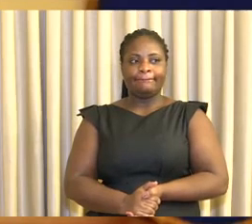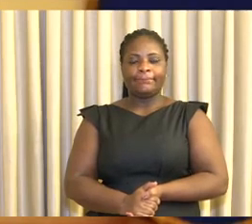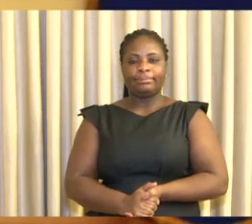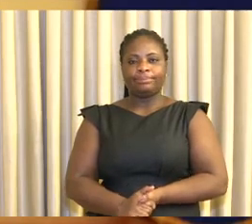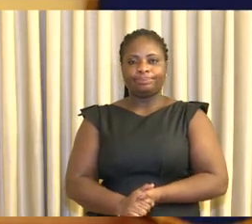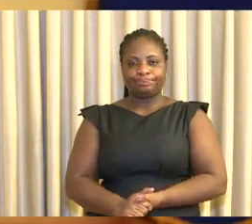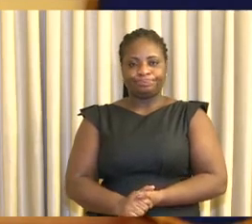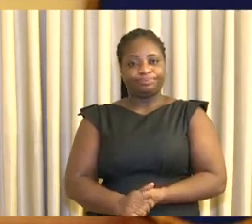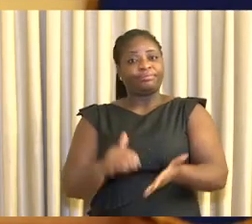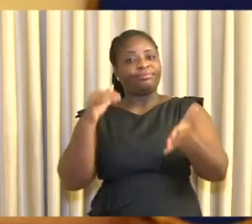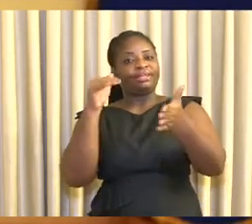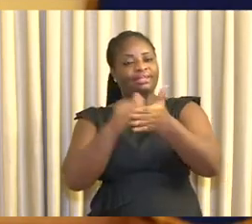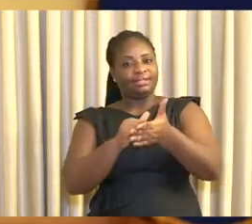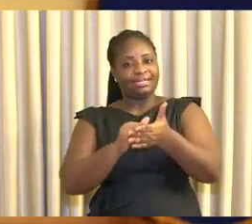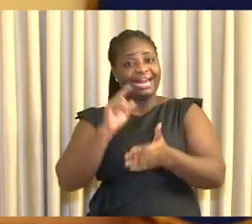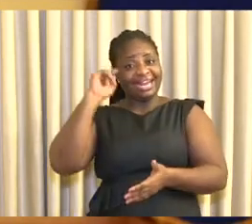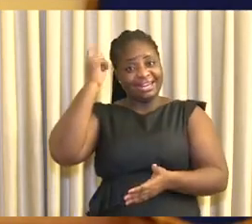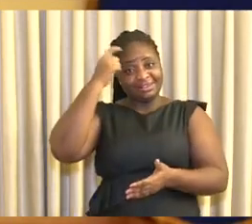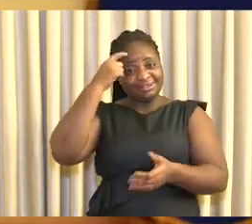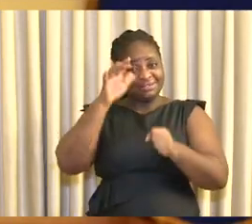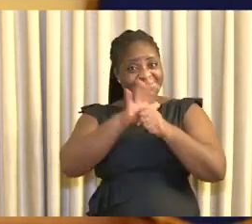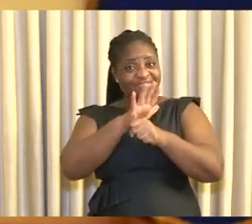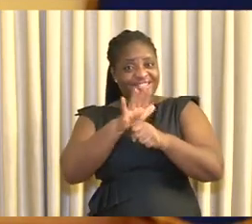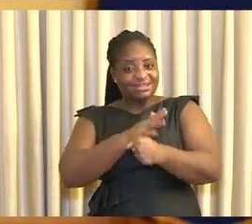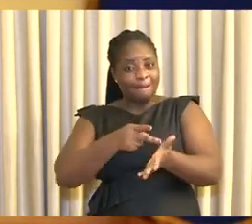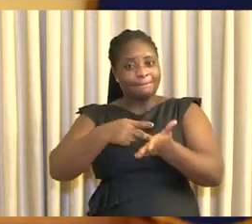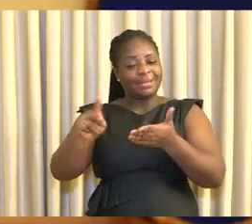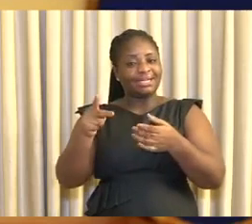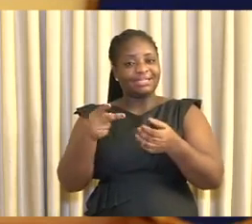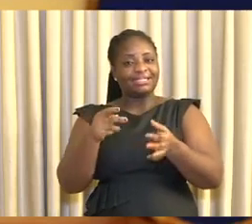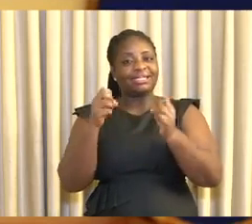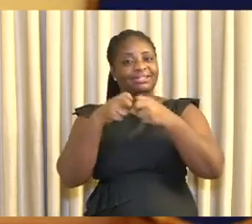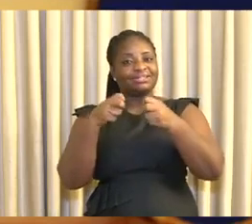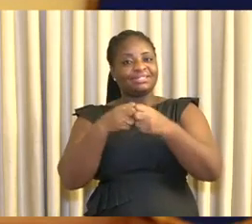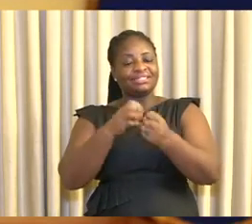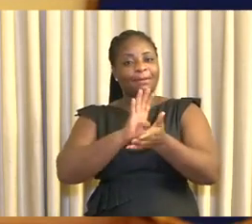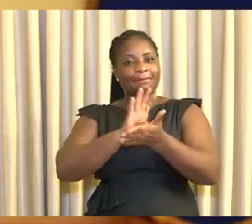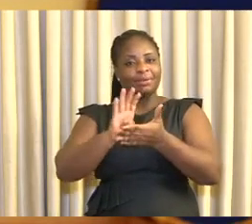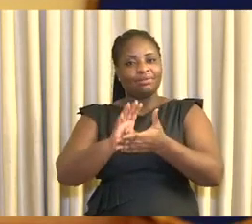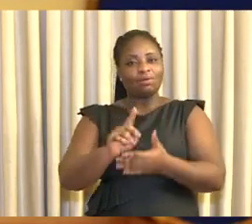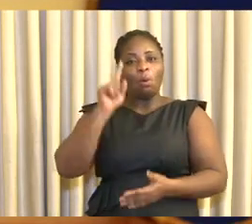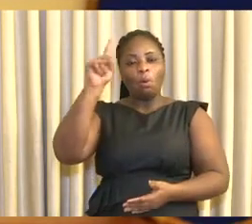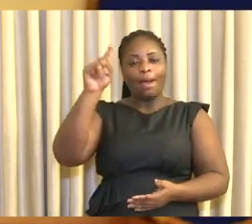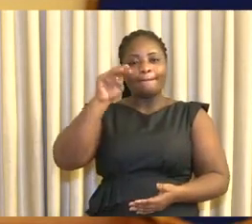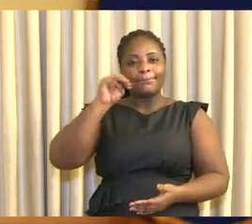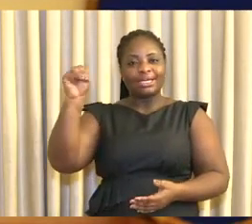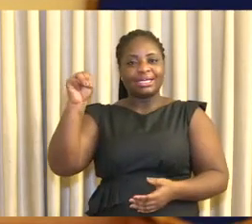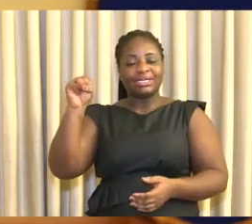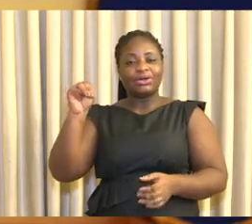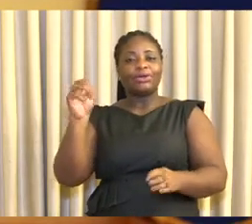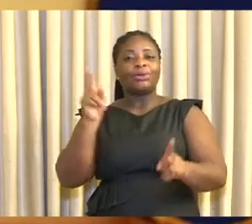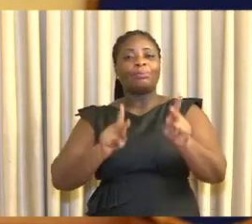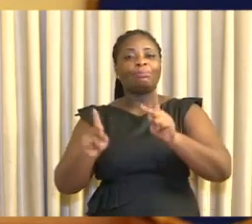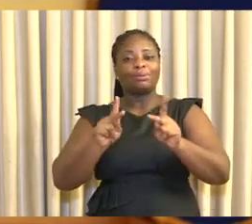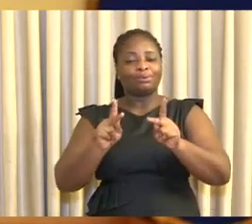active lifeline customers, and is granting a 50% subsidy on electricity bills of all other